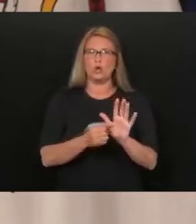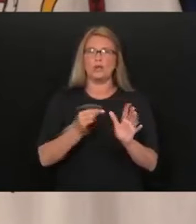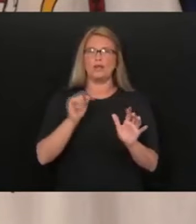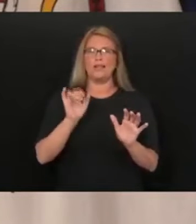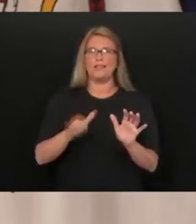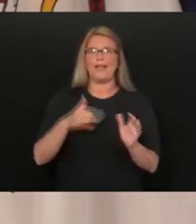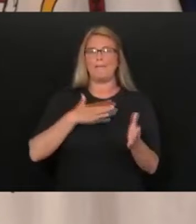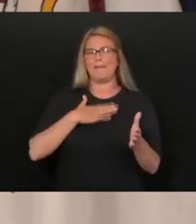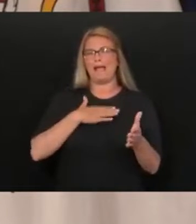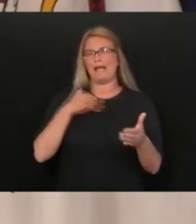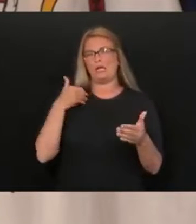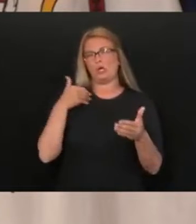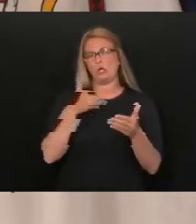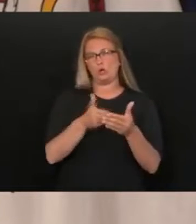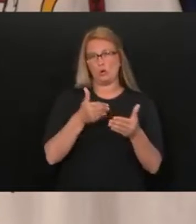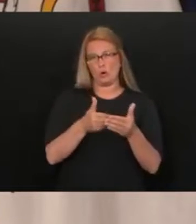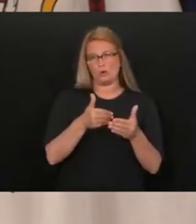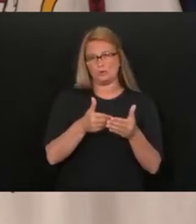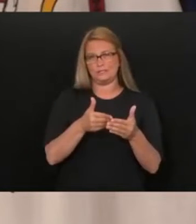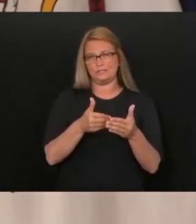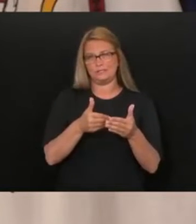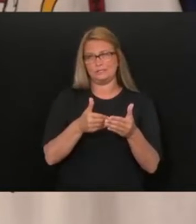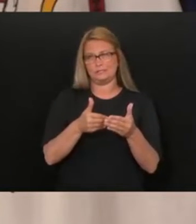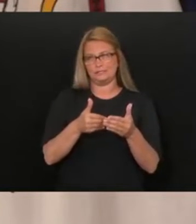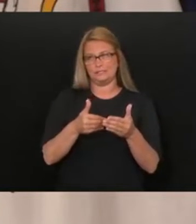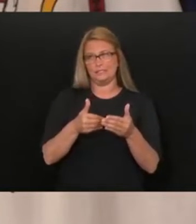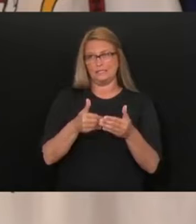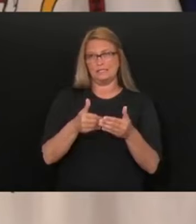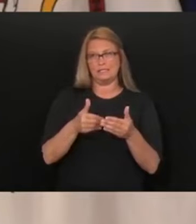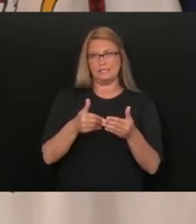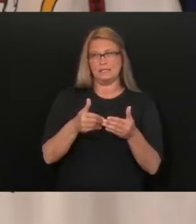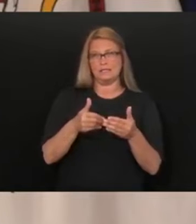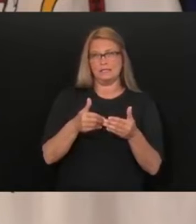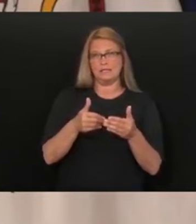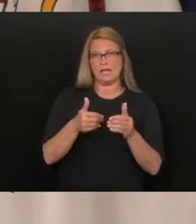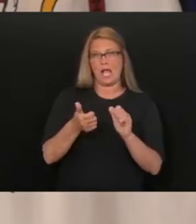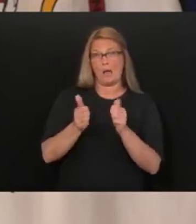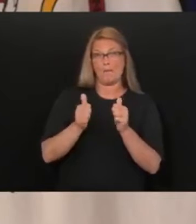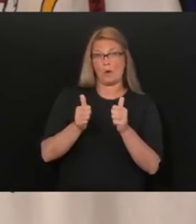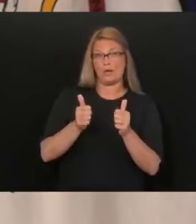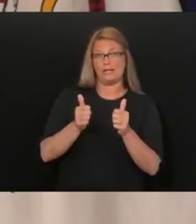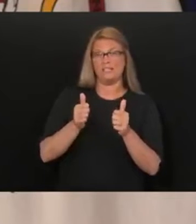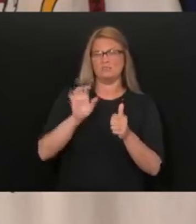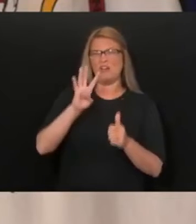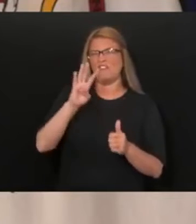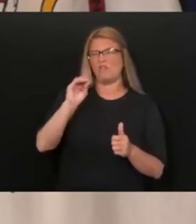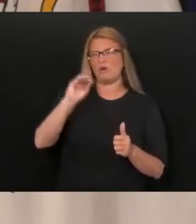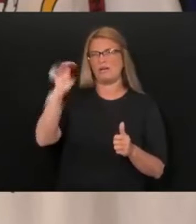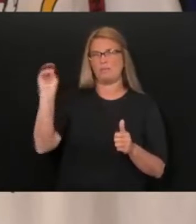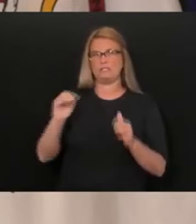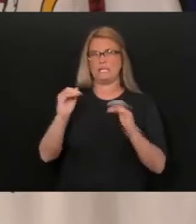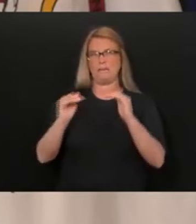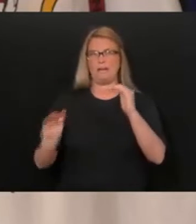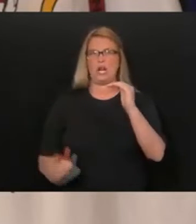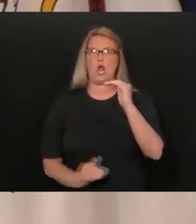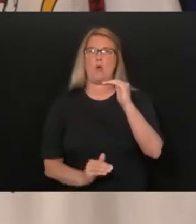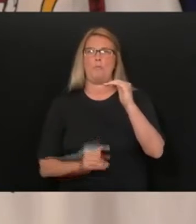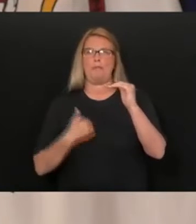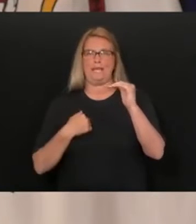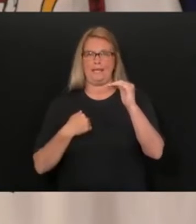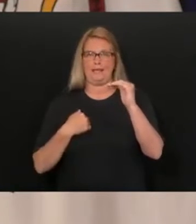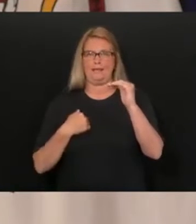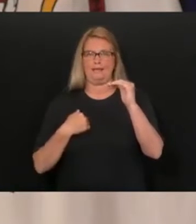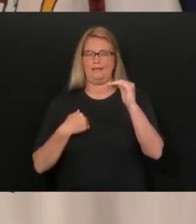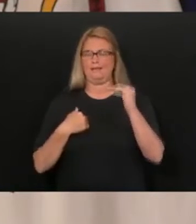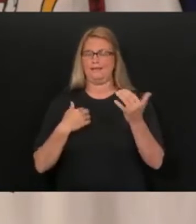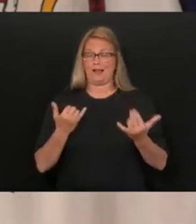is probably in excess of 40 percent away from me at this point in time. And